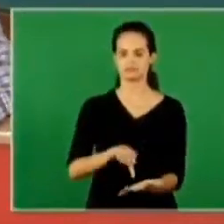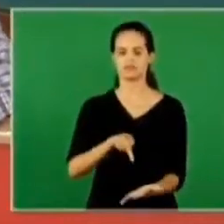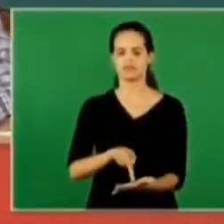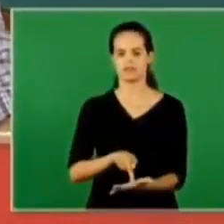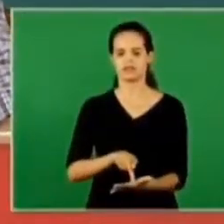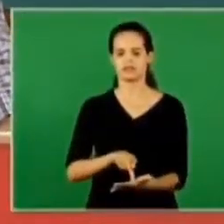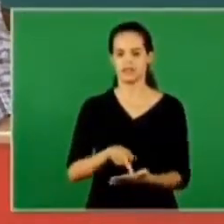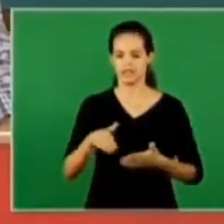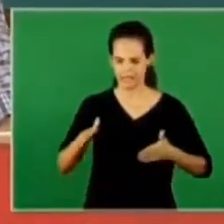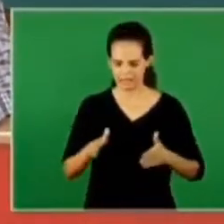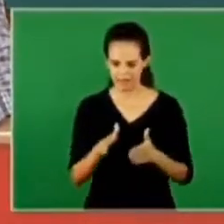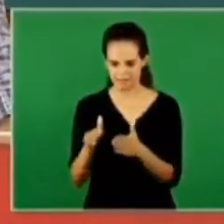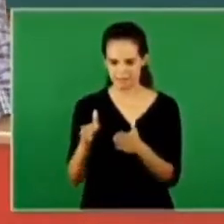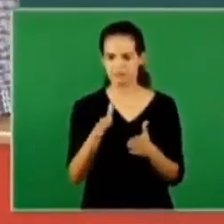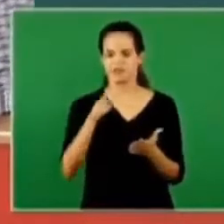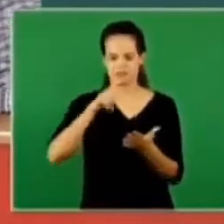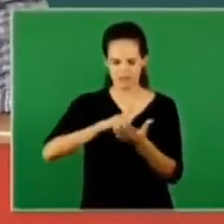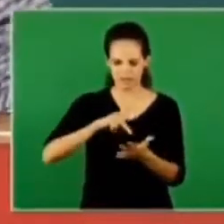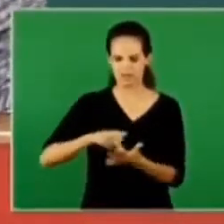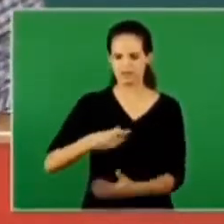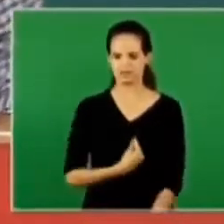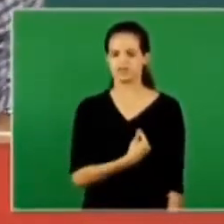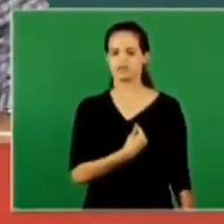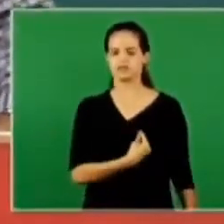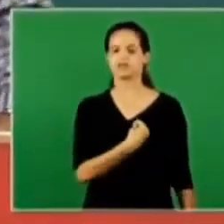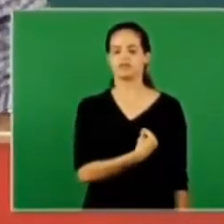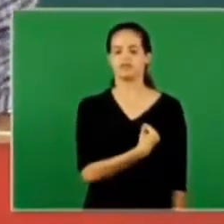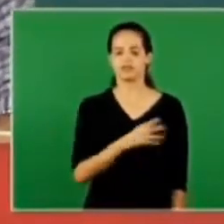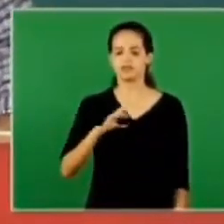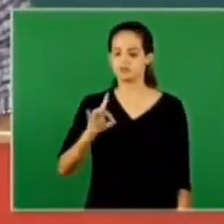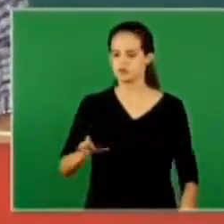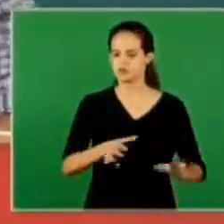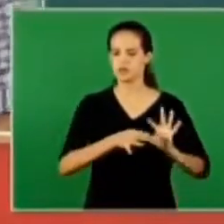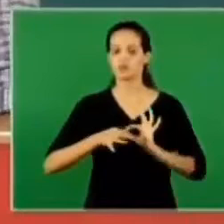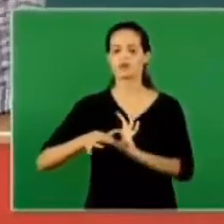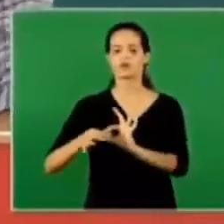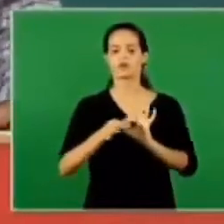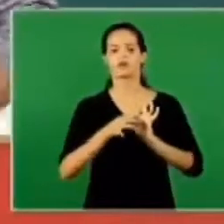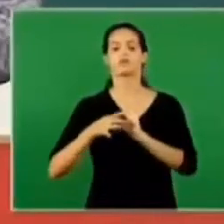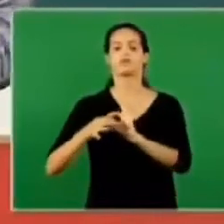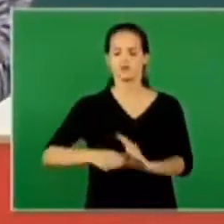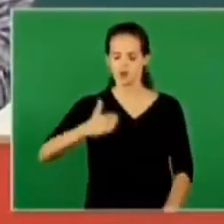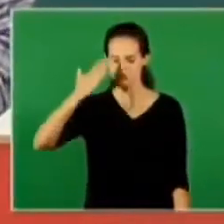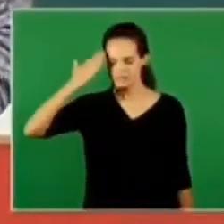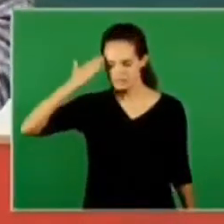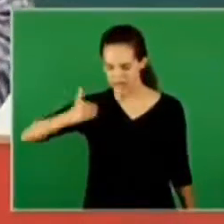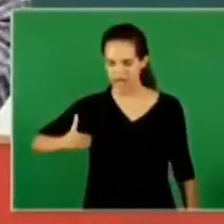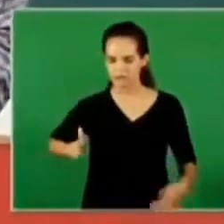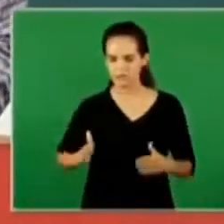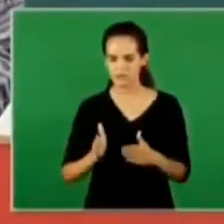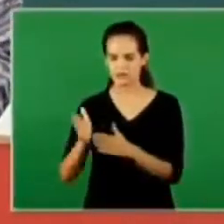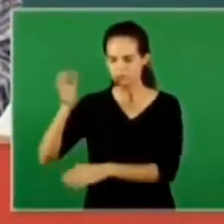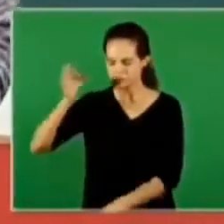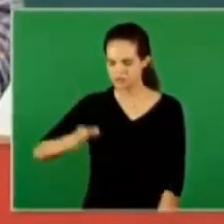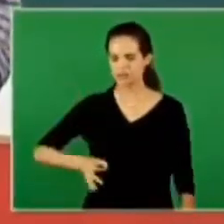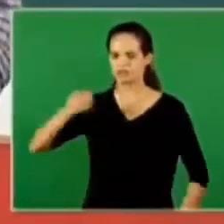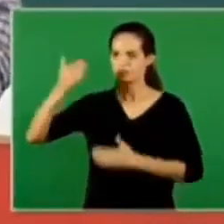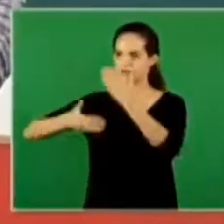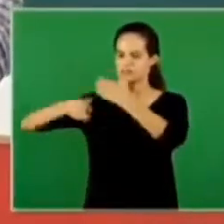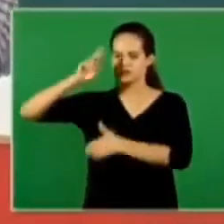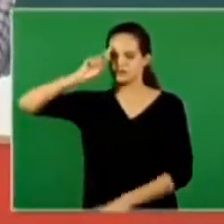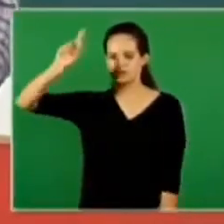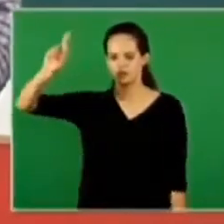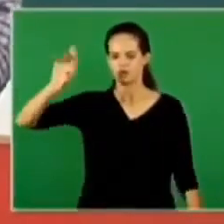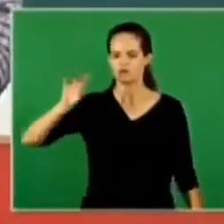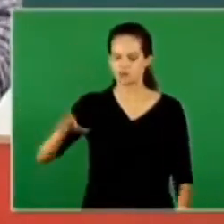truth prevails so it's it's the path truth and life only in fellowship we can find the way